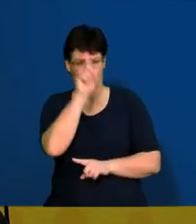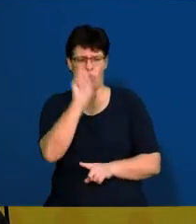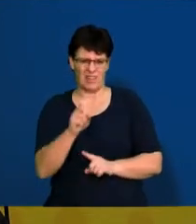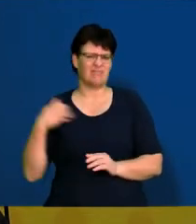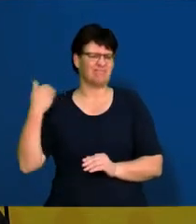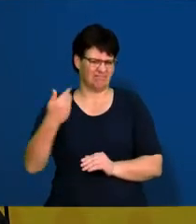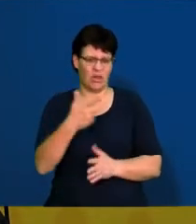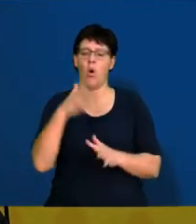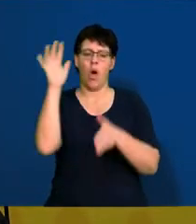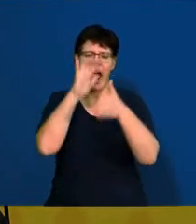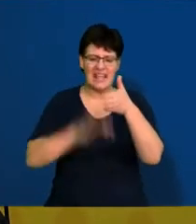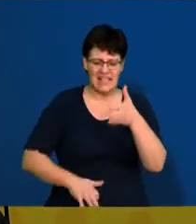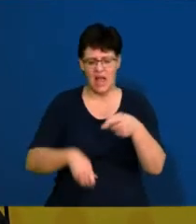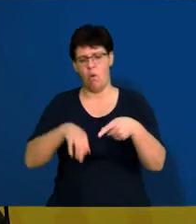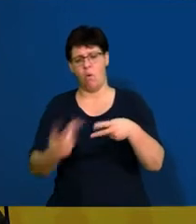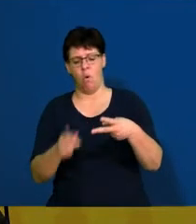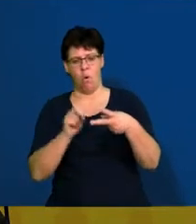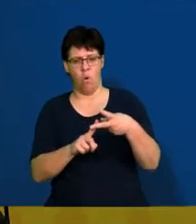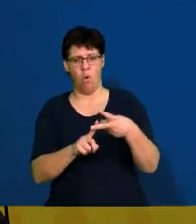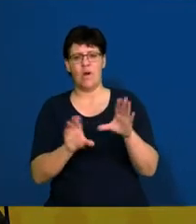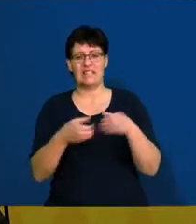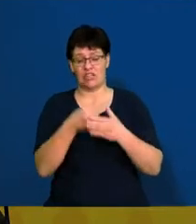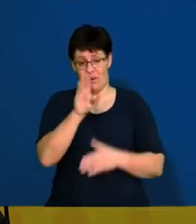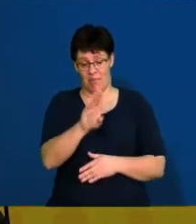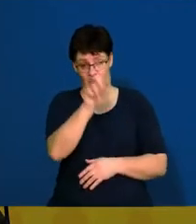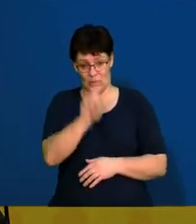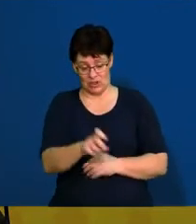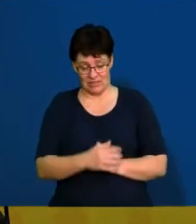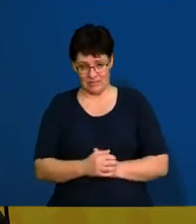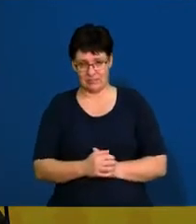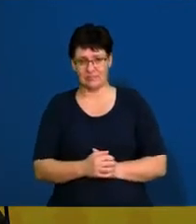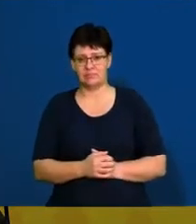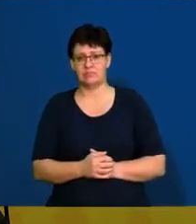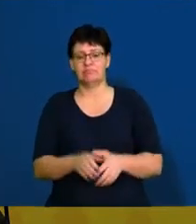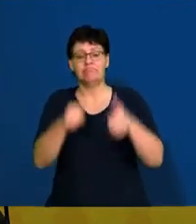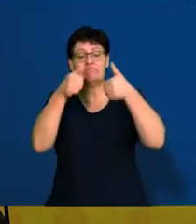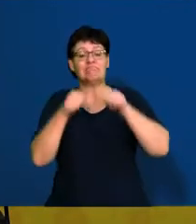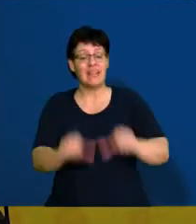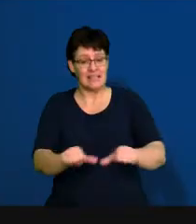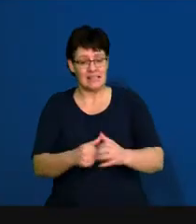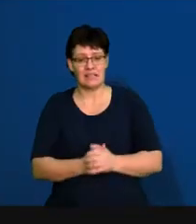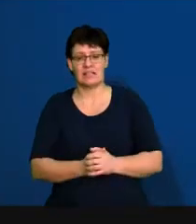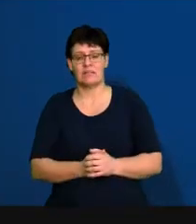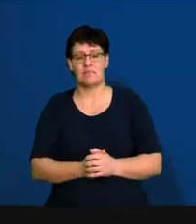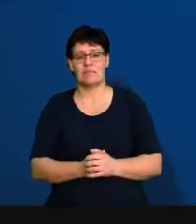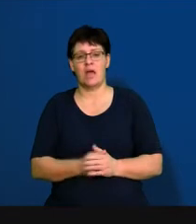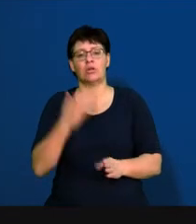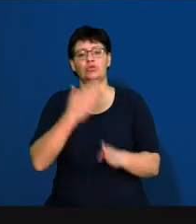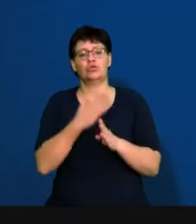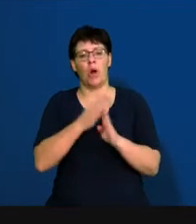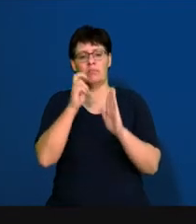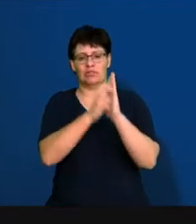question. It can be in your essay, or it could be in a Section B question as well. Our next question is we're going to look at